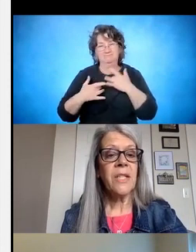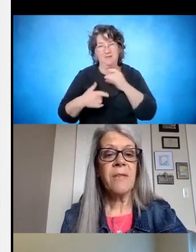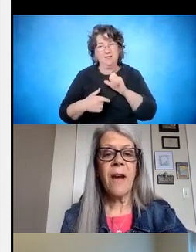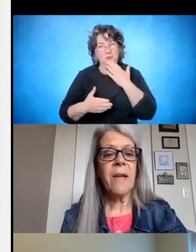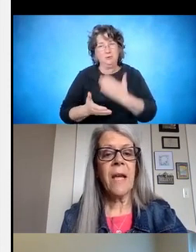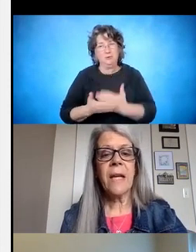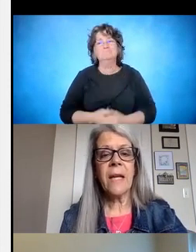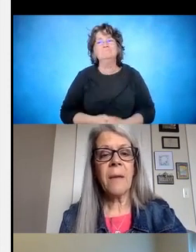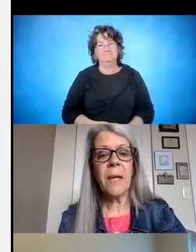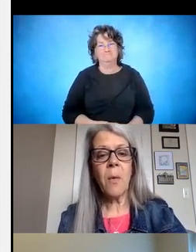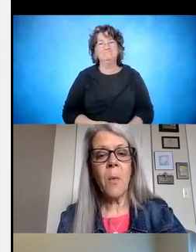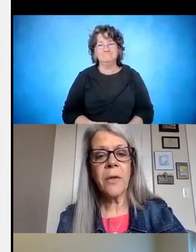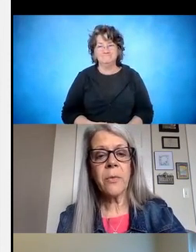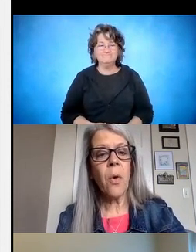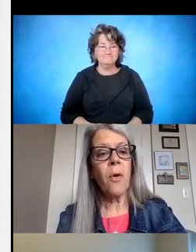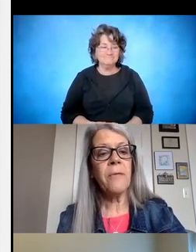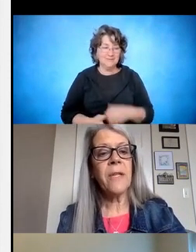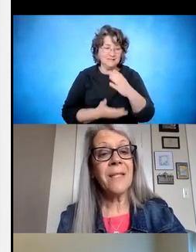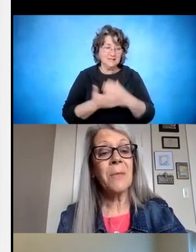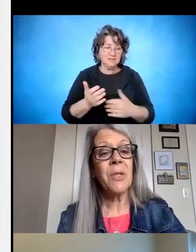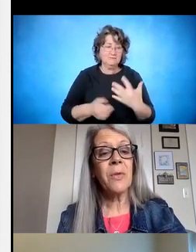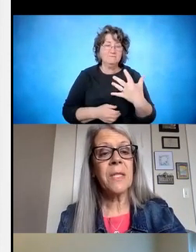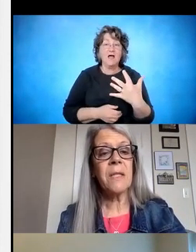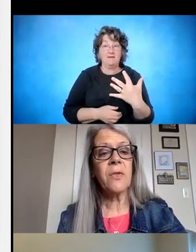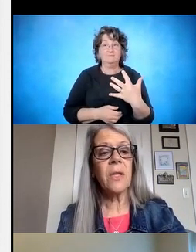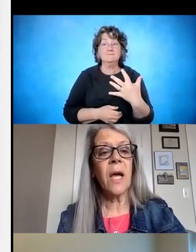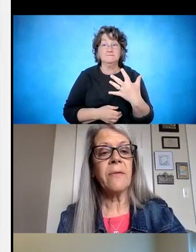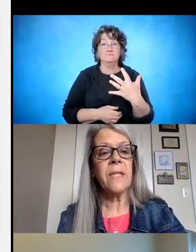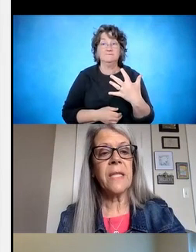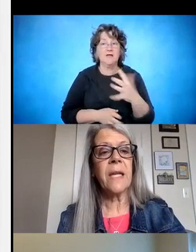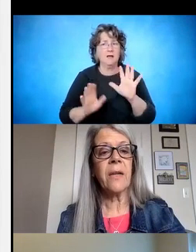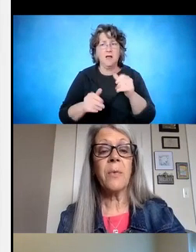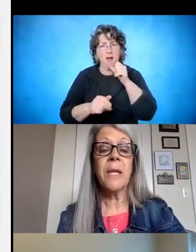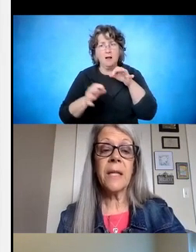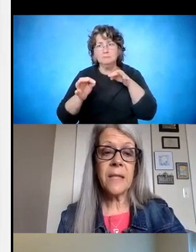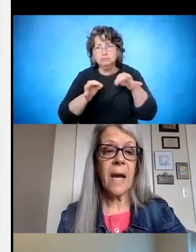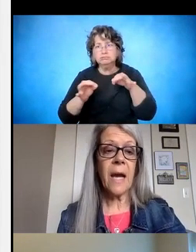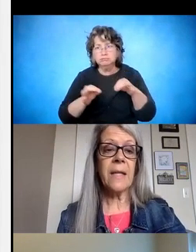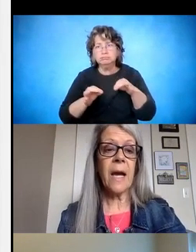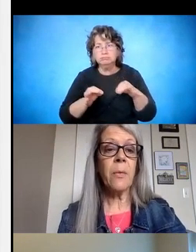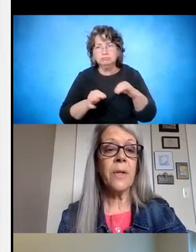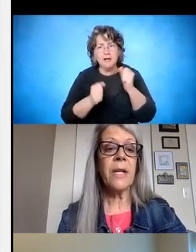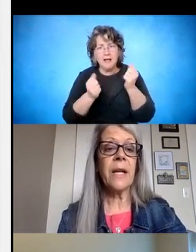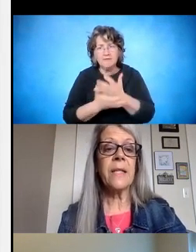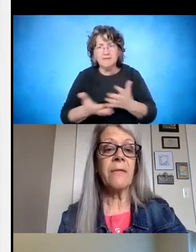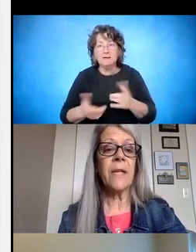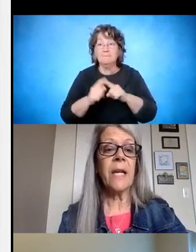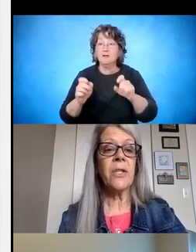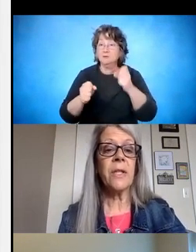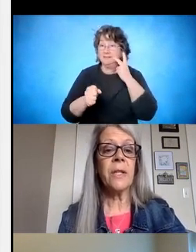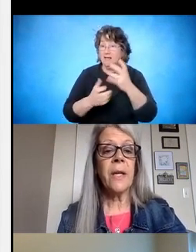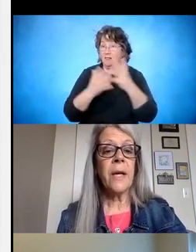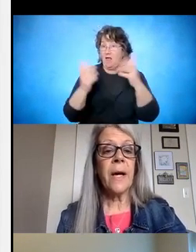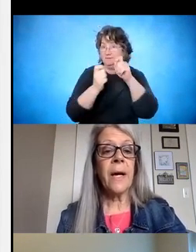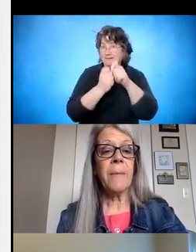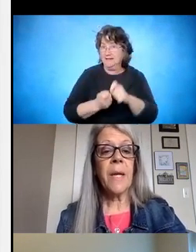Section five. And again, I'm not going to walk through all of these things, but you could see there's a lot of detail. Then we get into outreach and identification